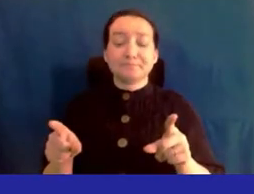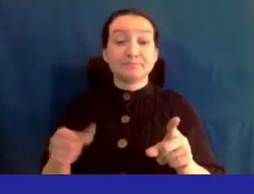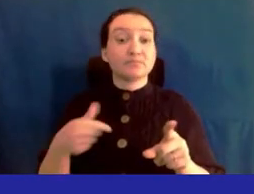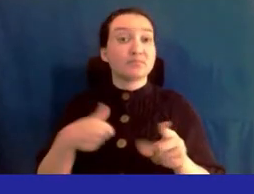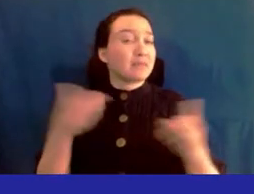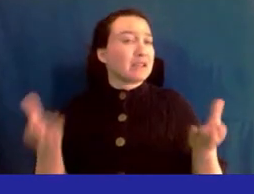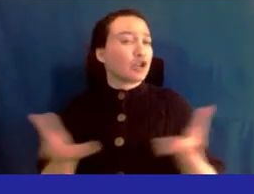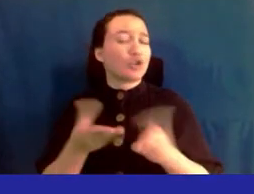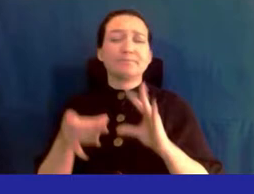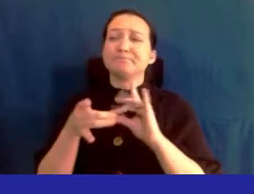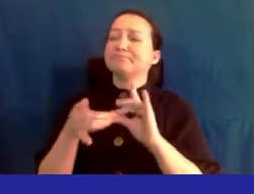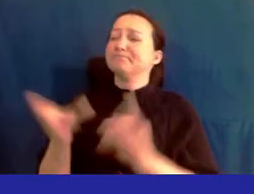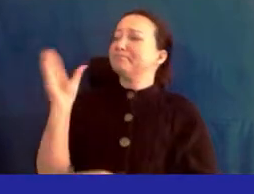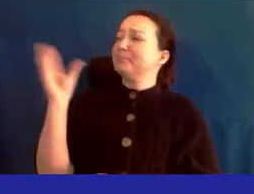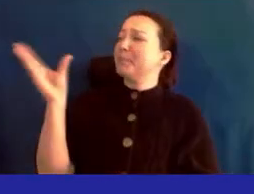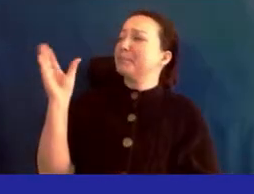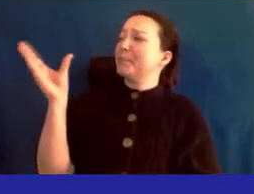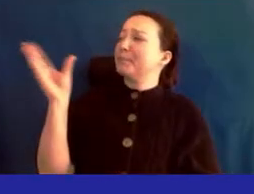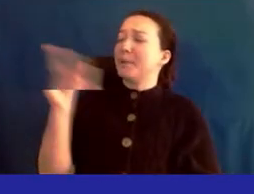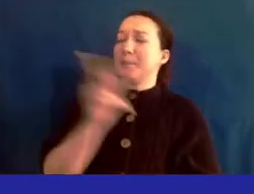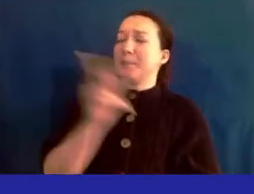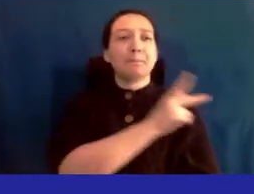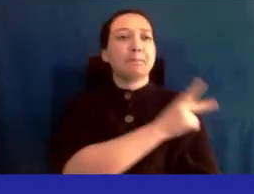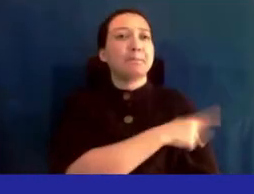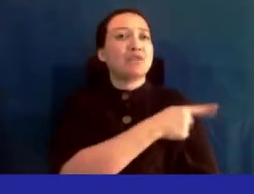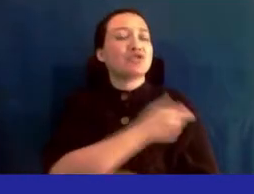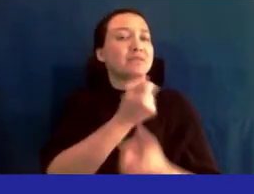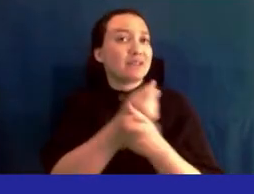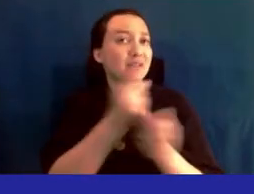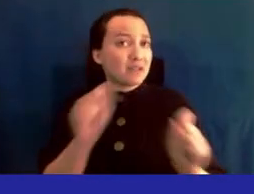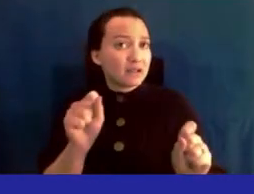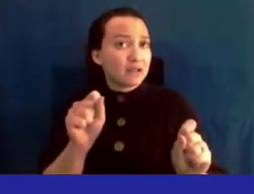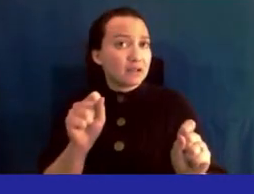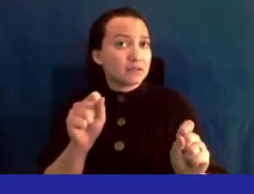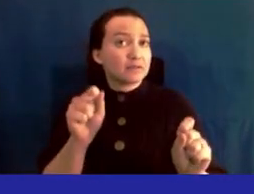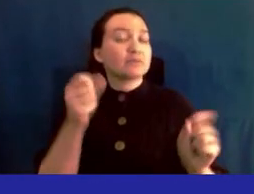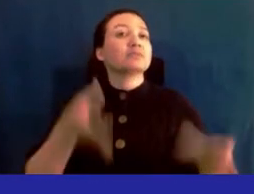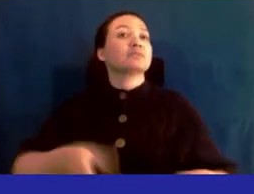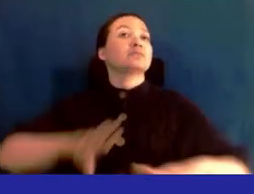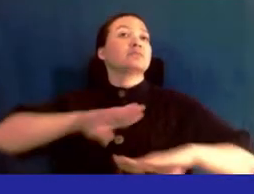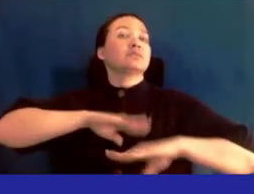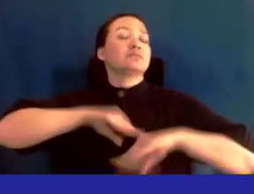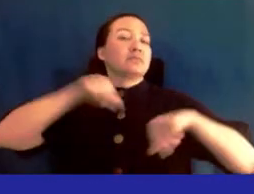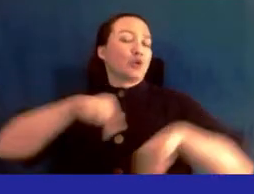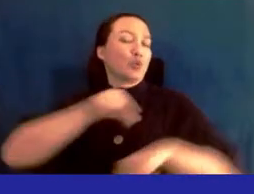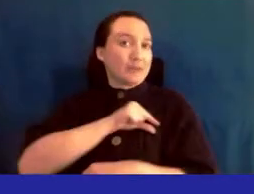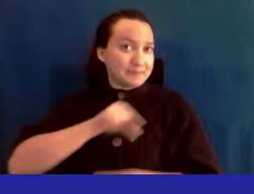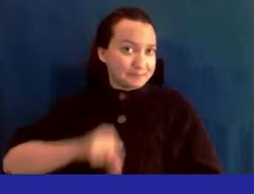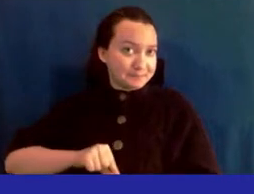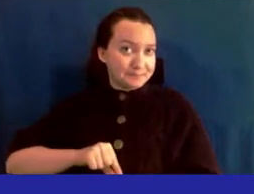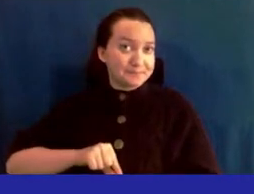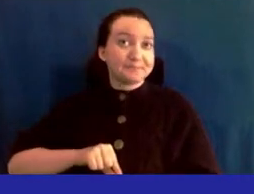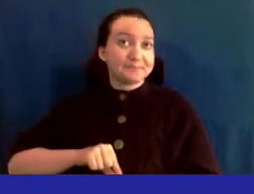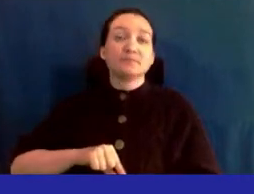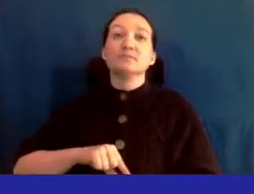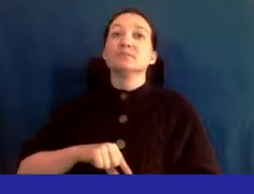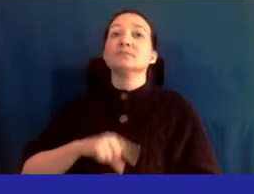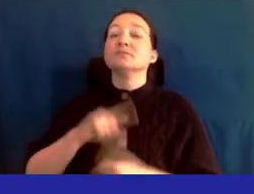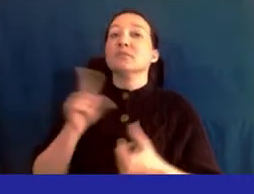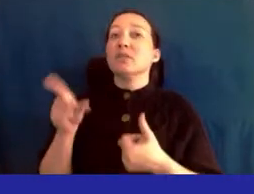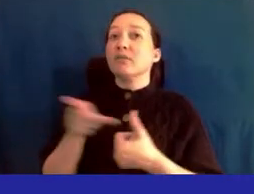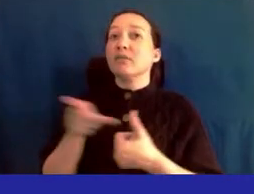here today to speak to you about patient safety and satisfaction here at queen's first and foremost